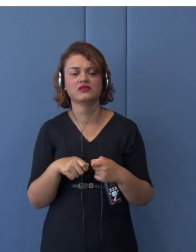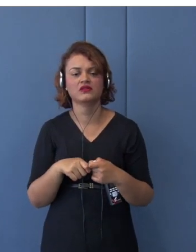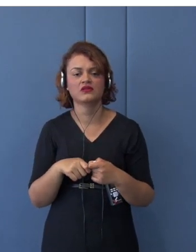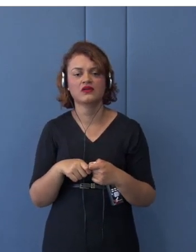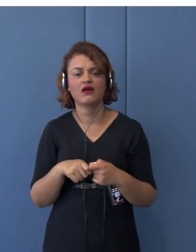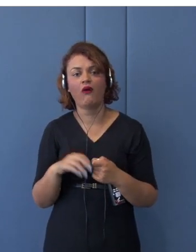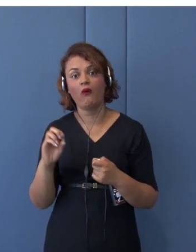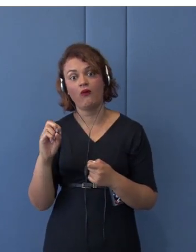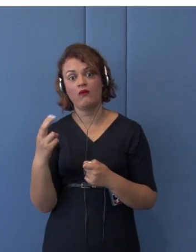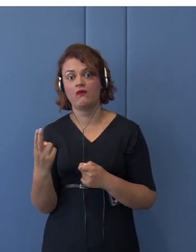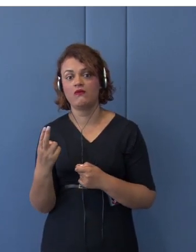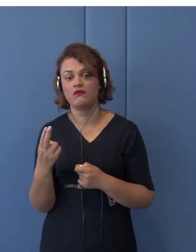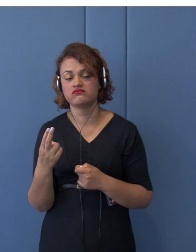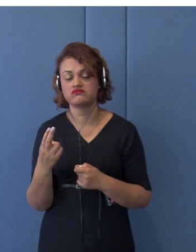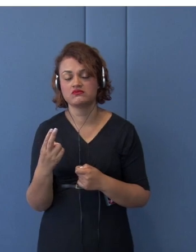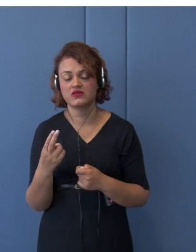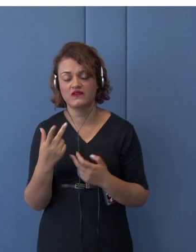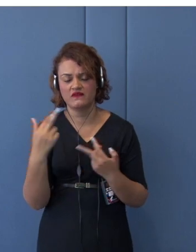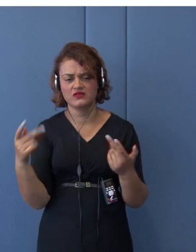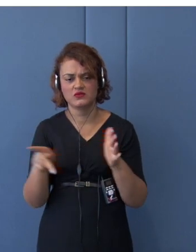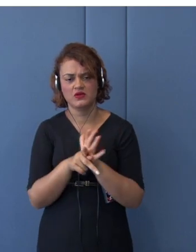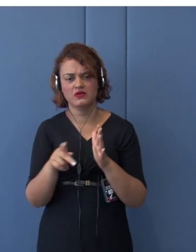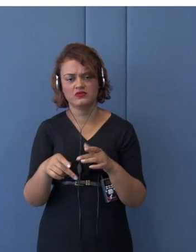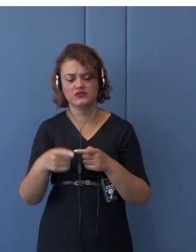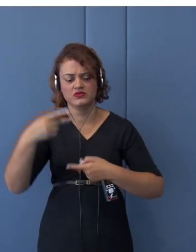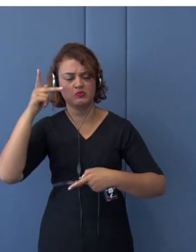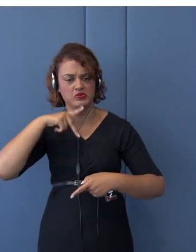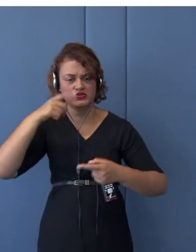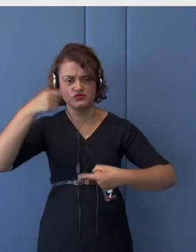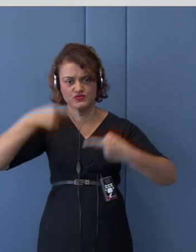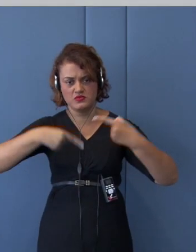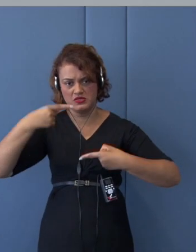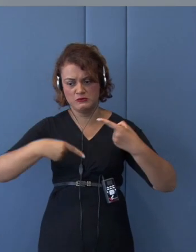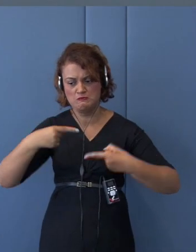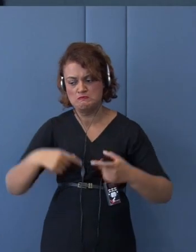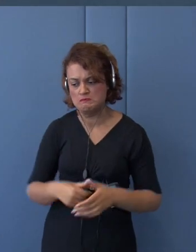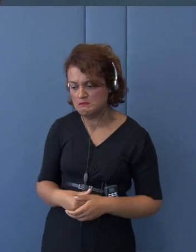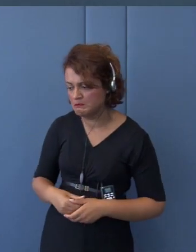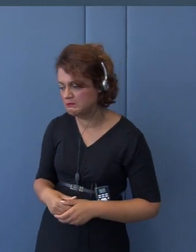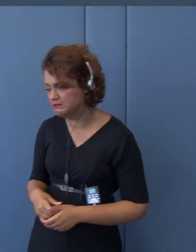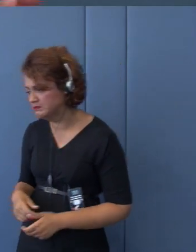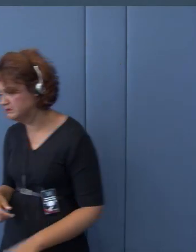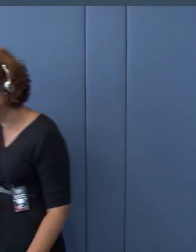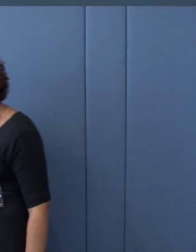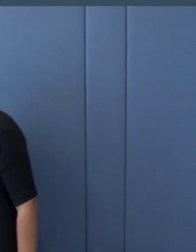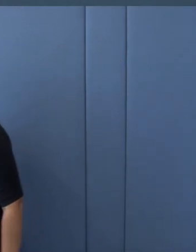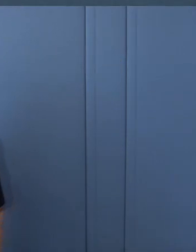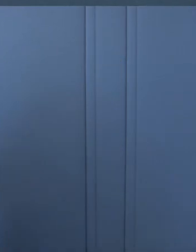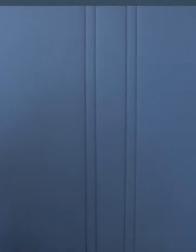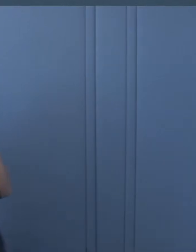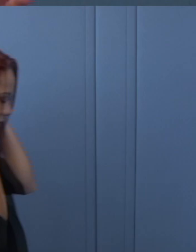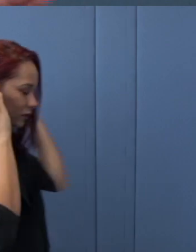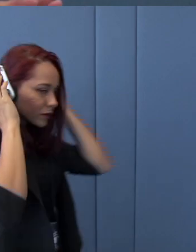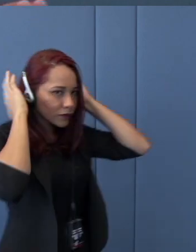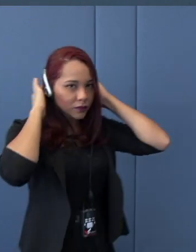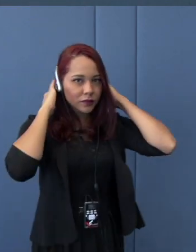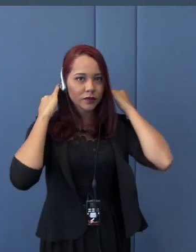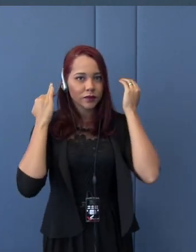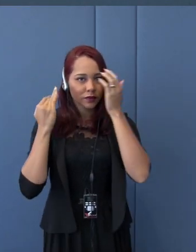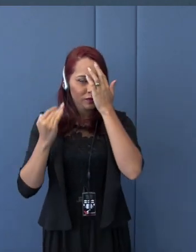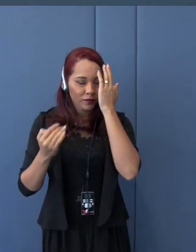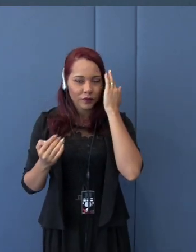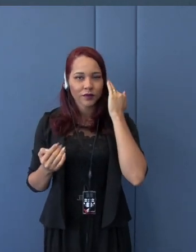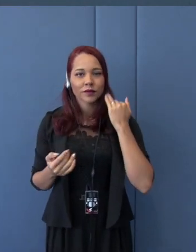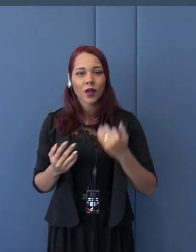properties, competition policy, so forth, while with RCEP countries, RCEP, a little bit remaining in the shallow